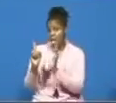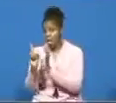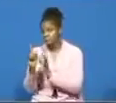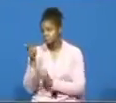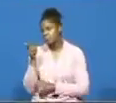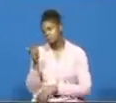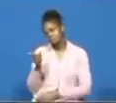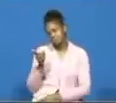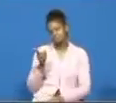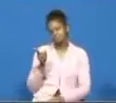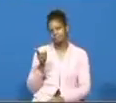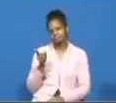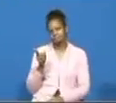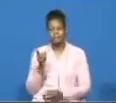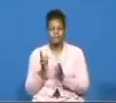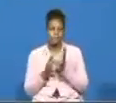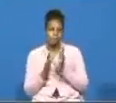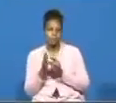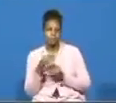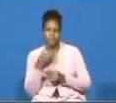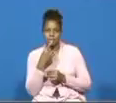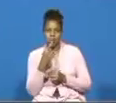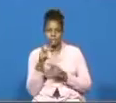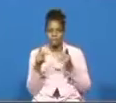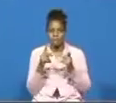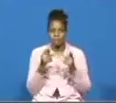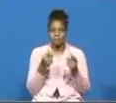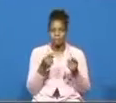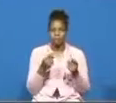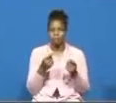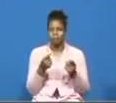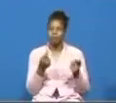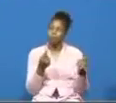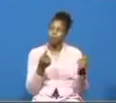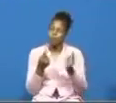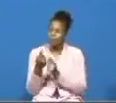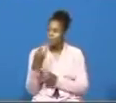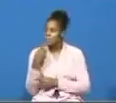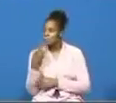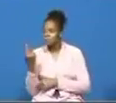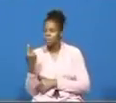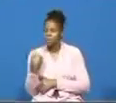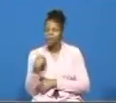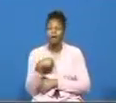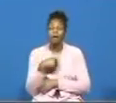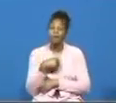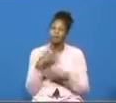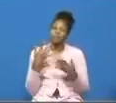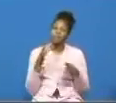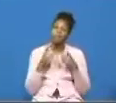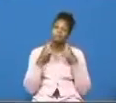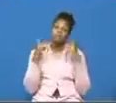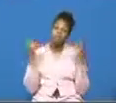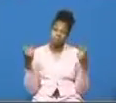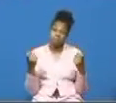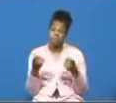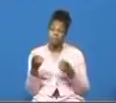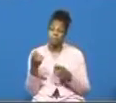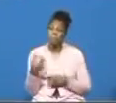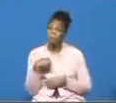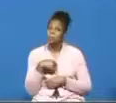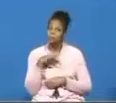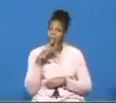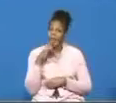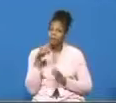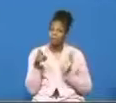look at that and my bible tells me that the people came to moses and they said we have sinned for we have